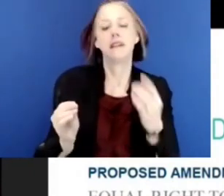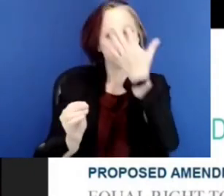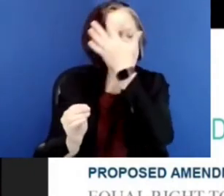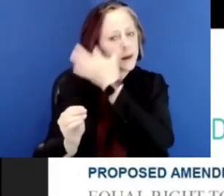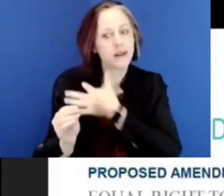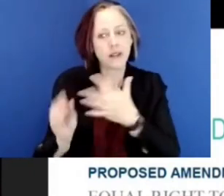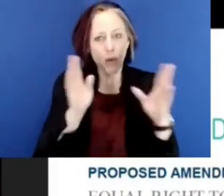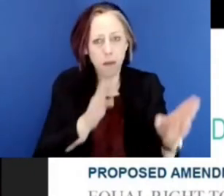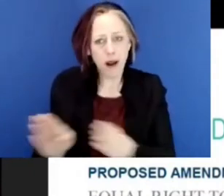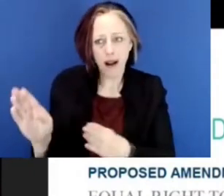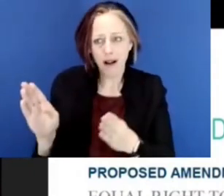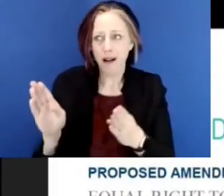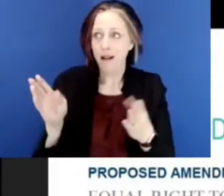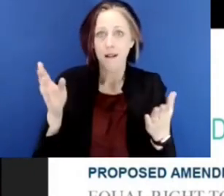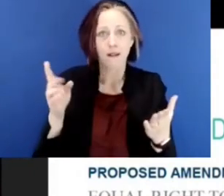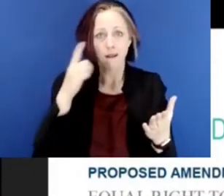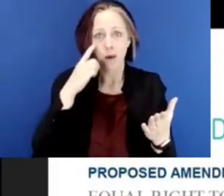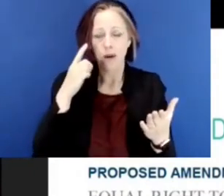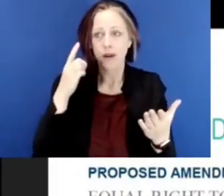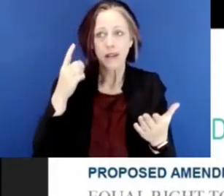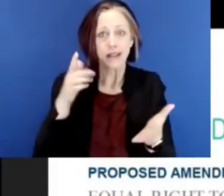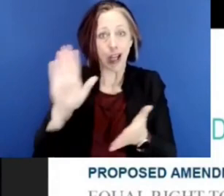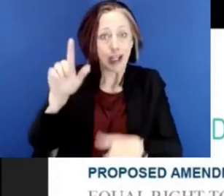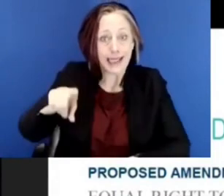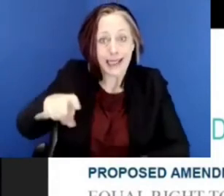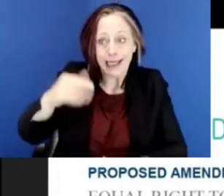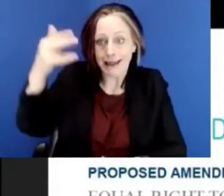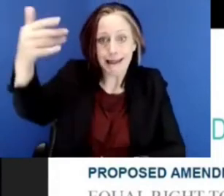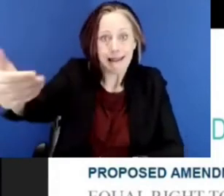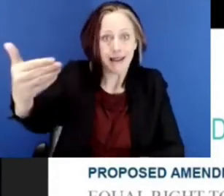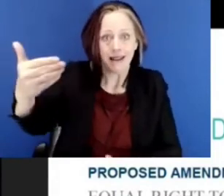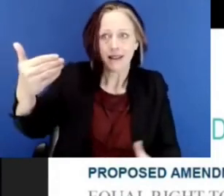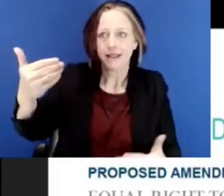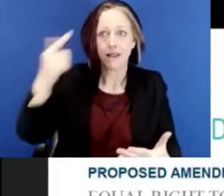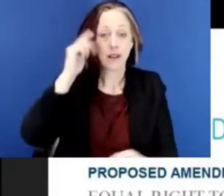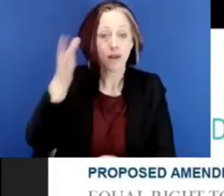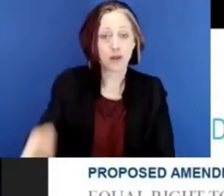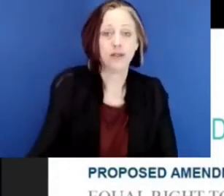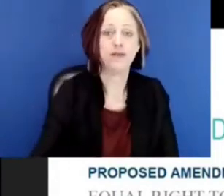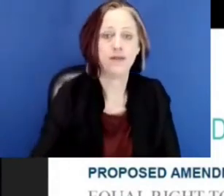prepare themselves for what they need to do in the future.